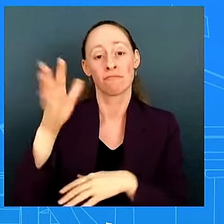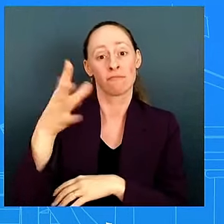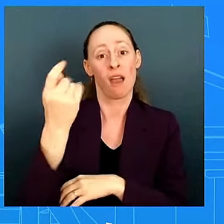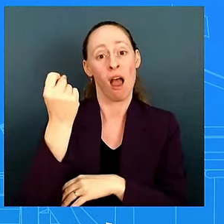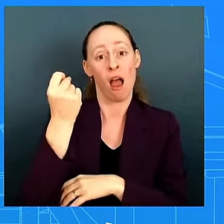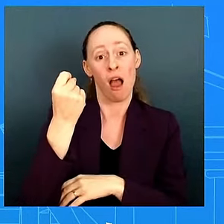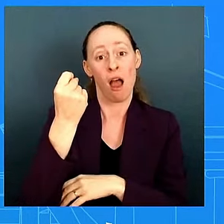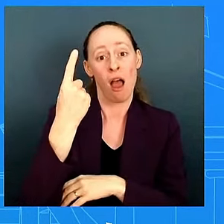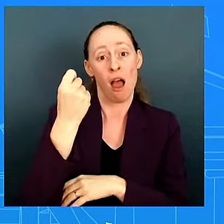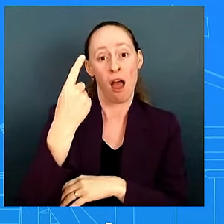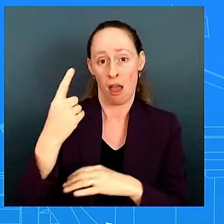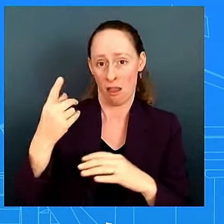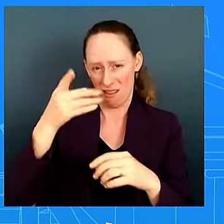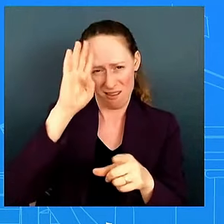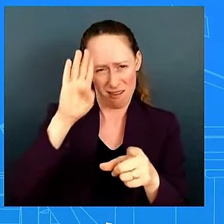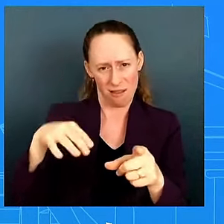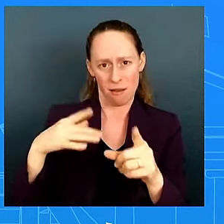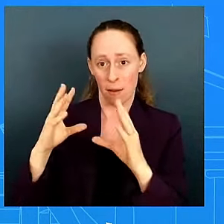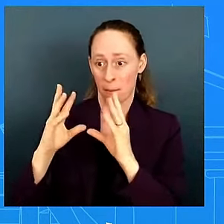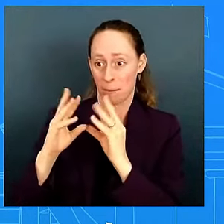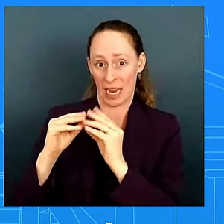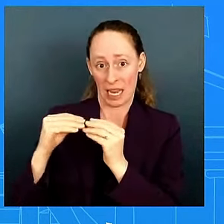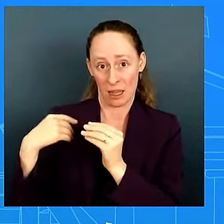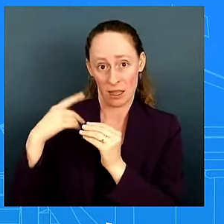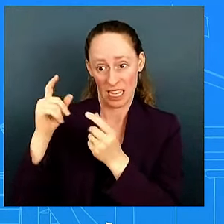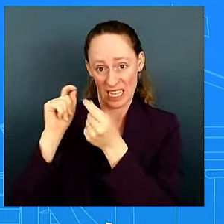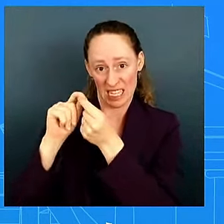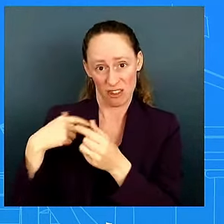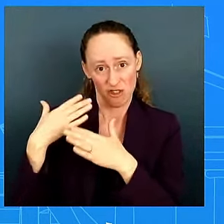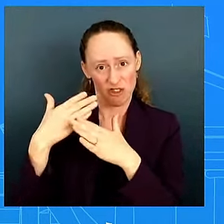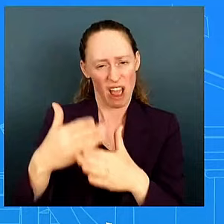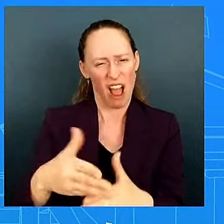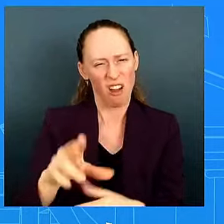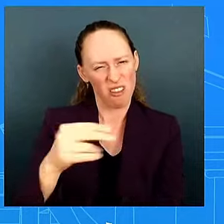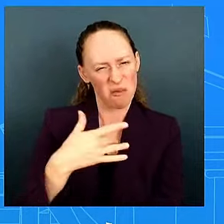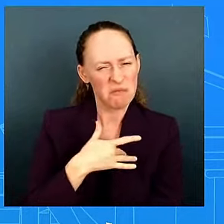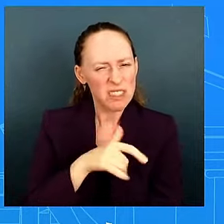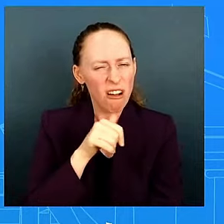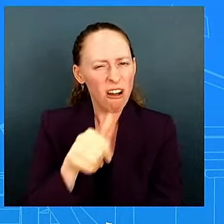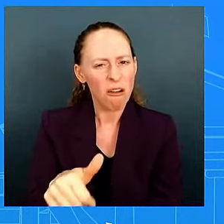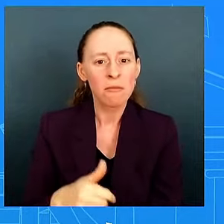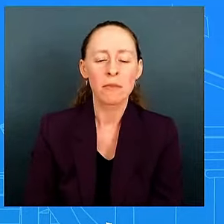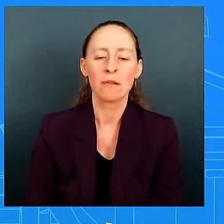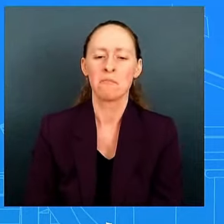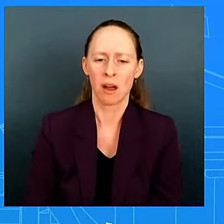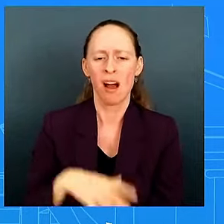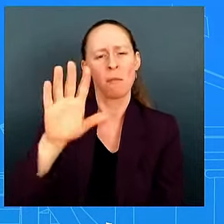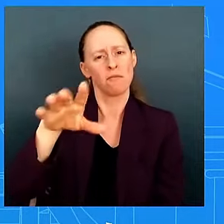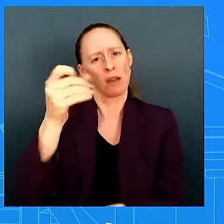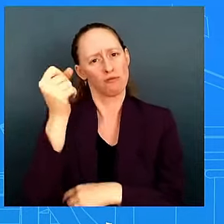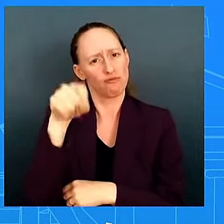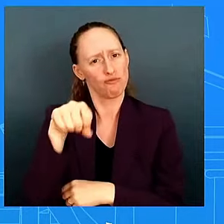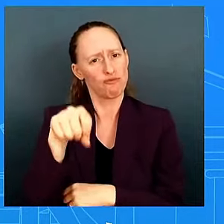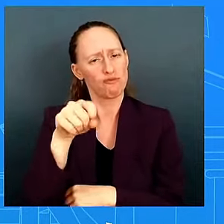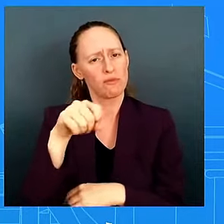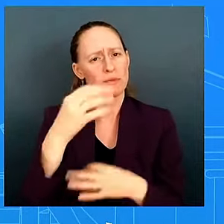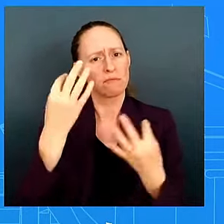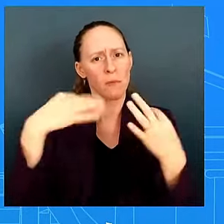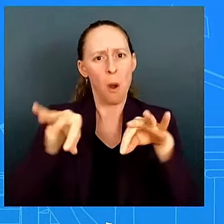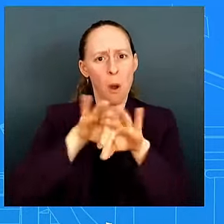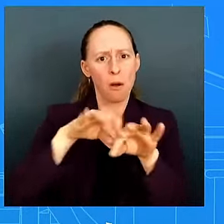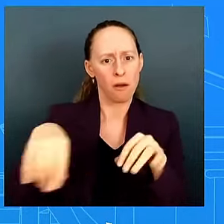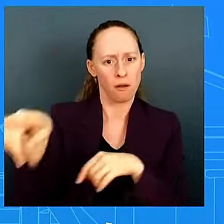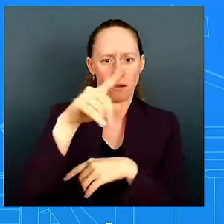private conversations he'll have these conversations i think they'll be important they'll hear from him he'll hear from them but i also want to note that